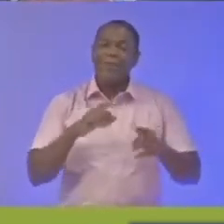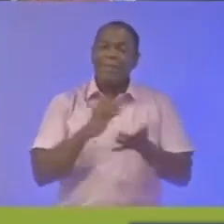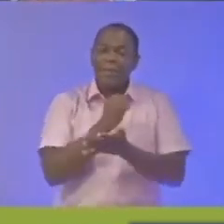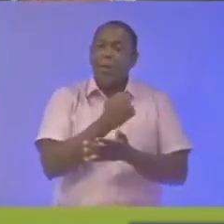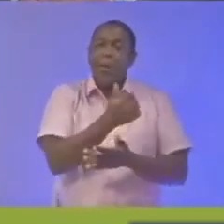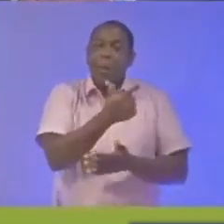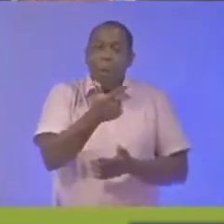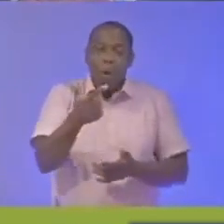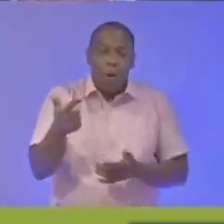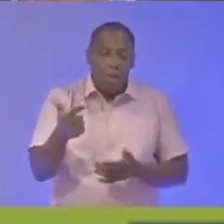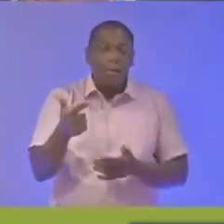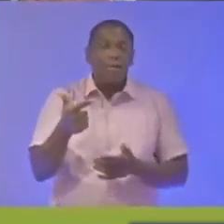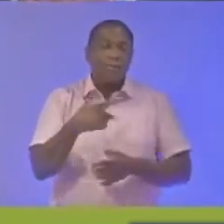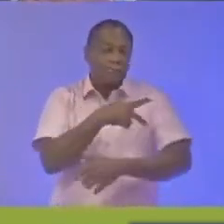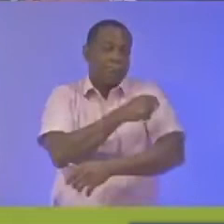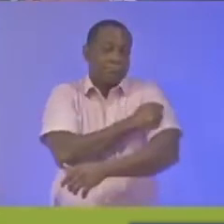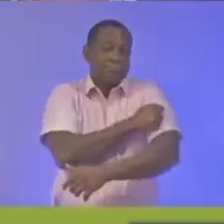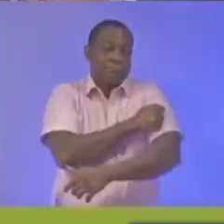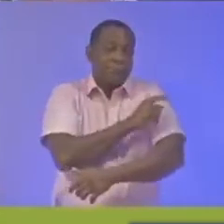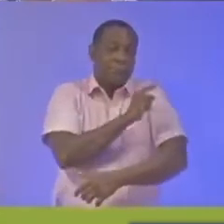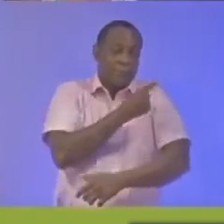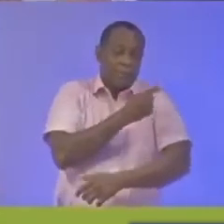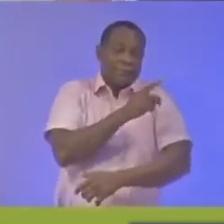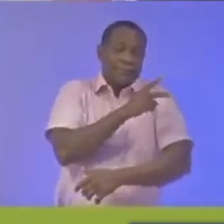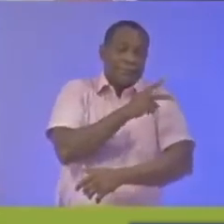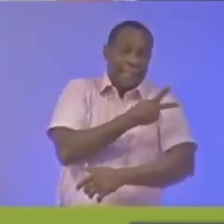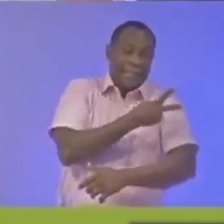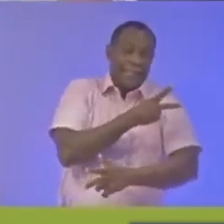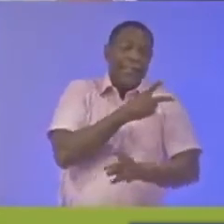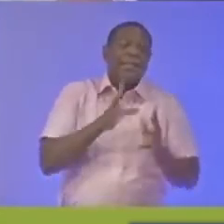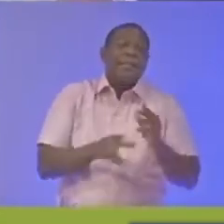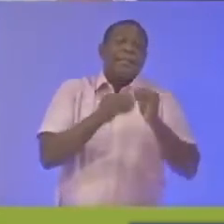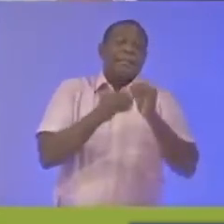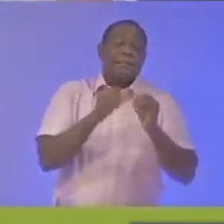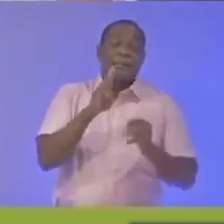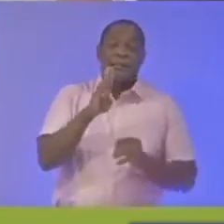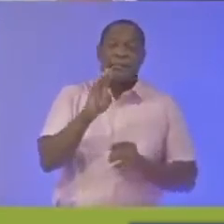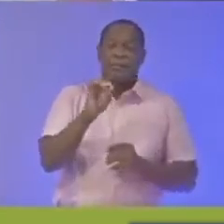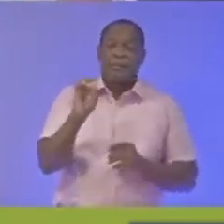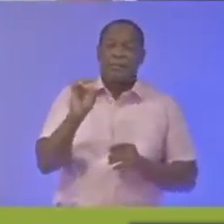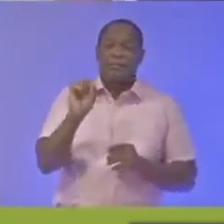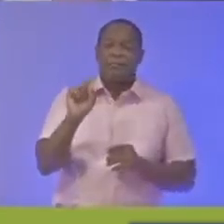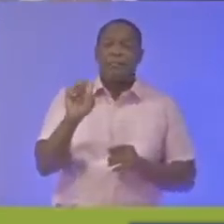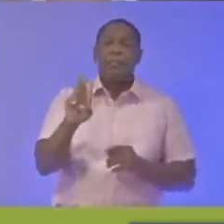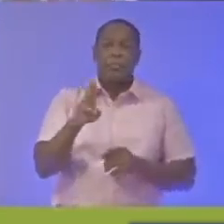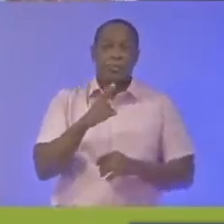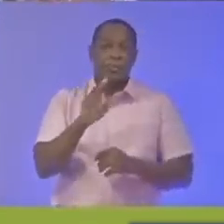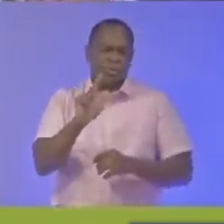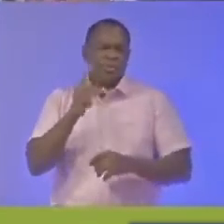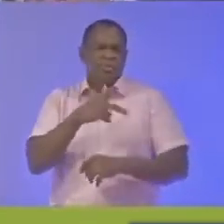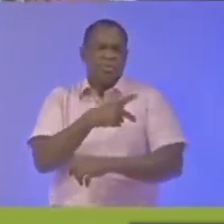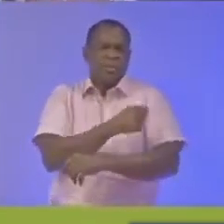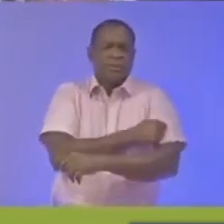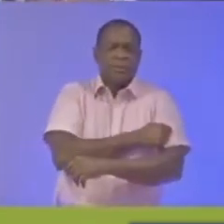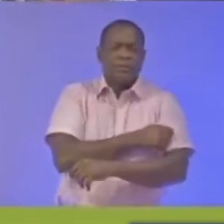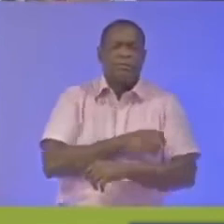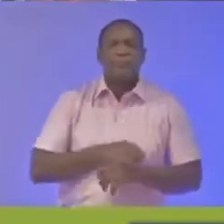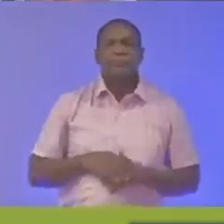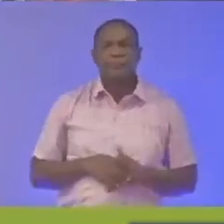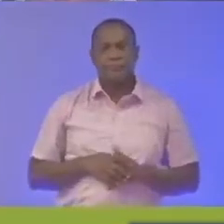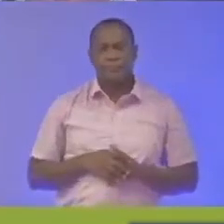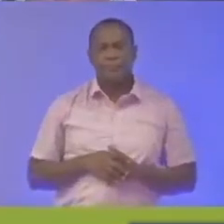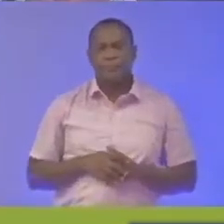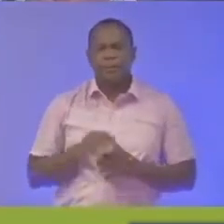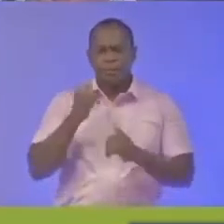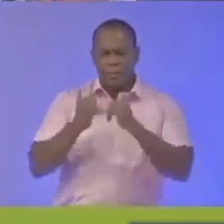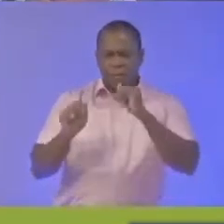when it is your turn to have it and next slide we'll just focus on if you go forward please the last slide will just